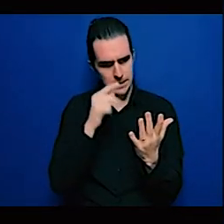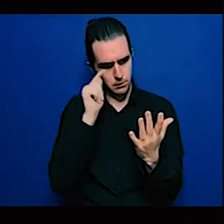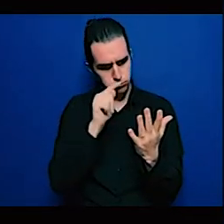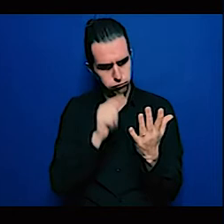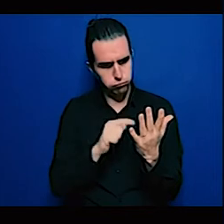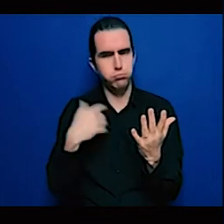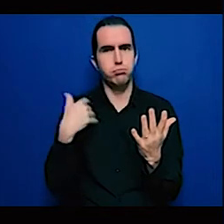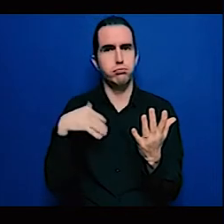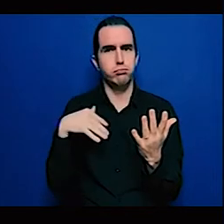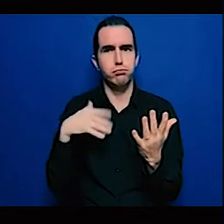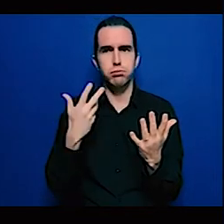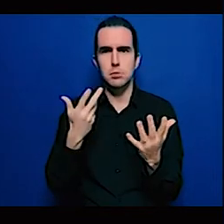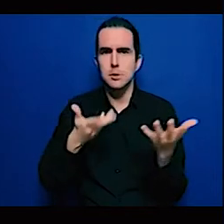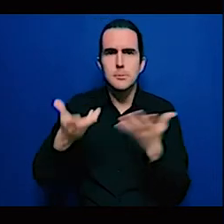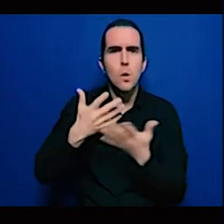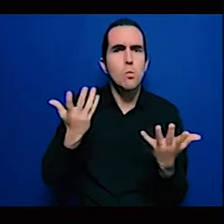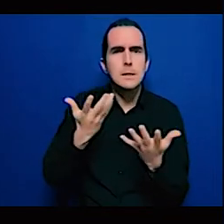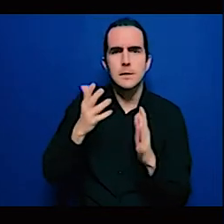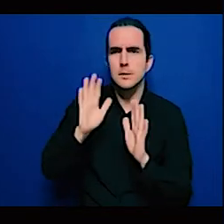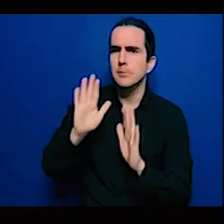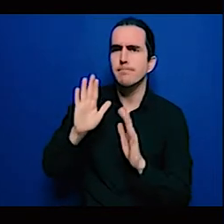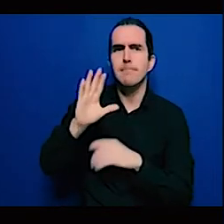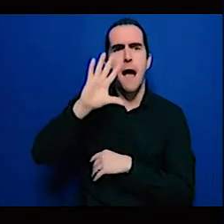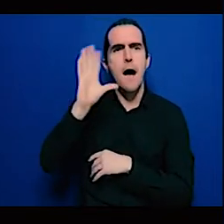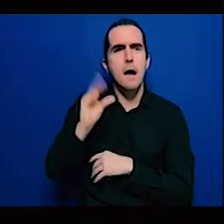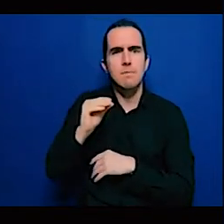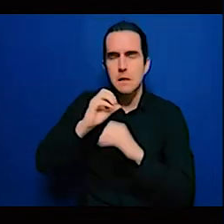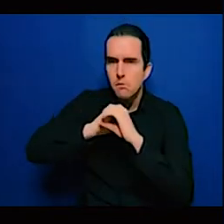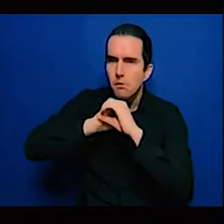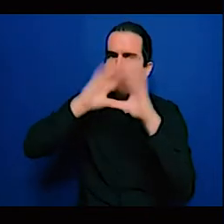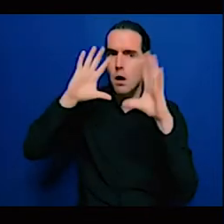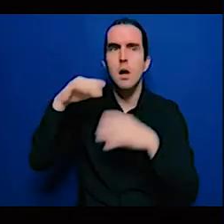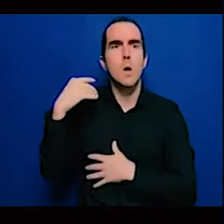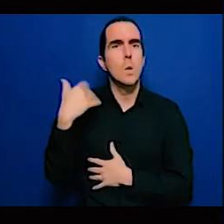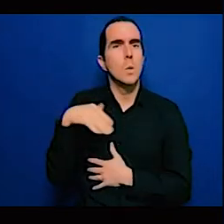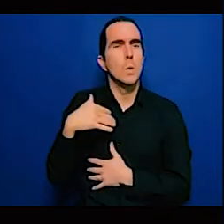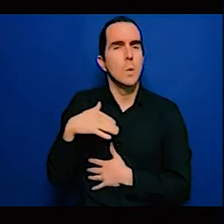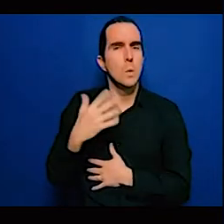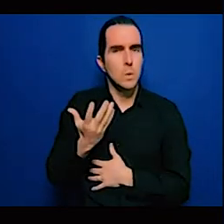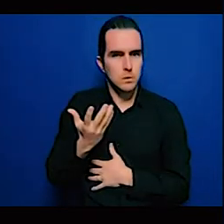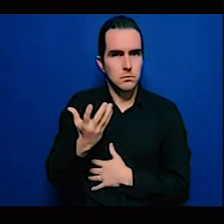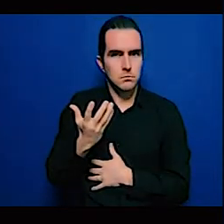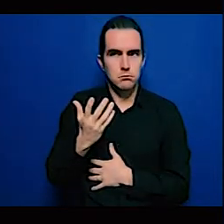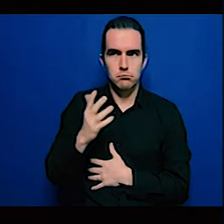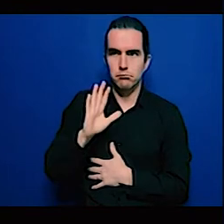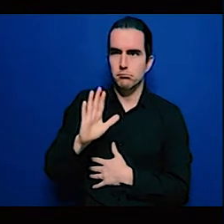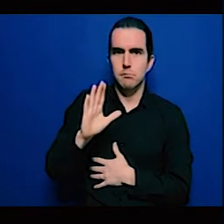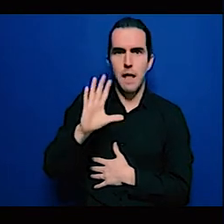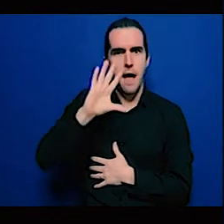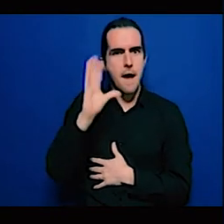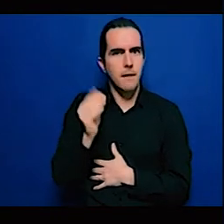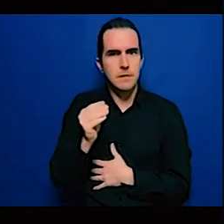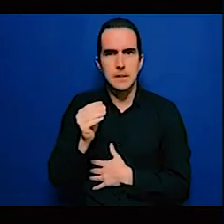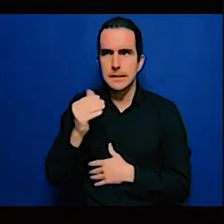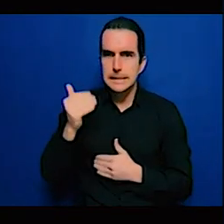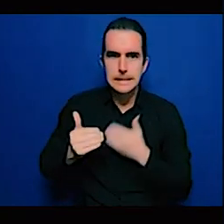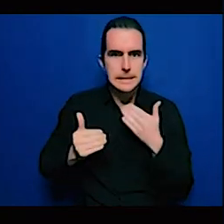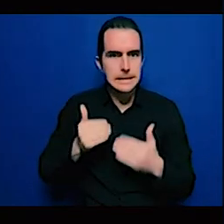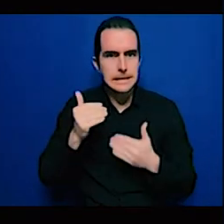especially Africa is facing. And what we have on our plate is not just